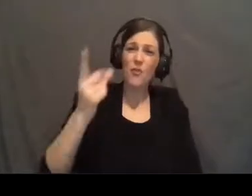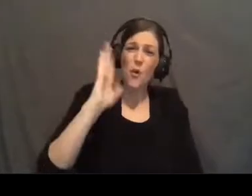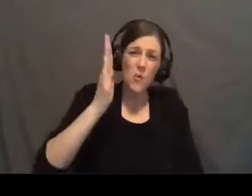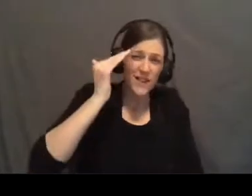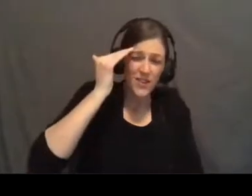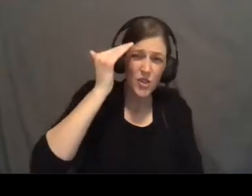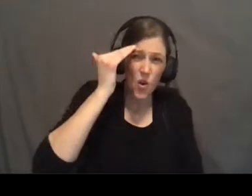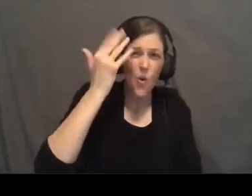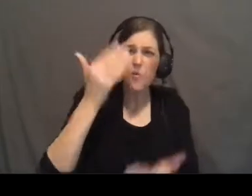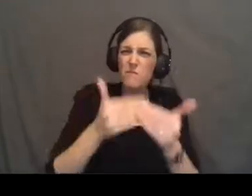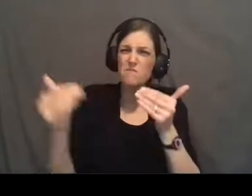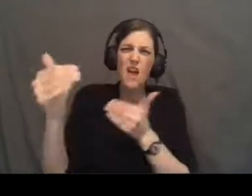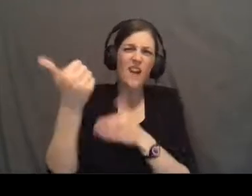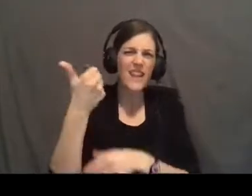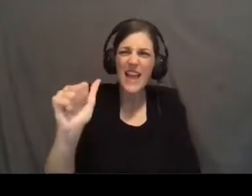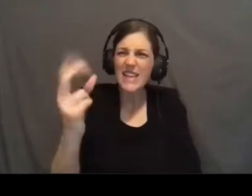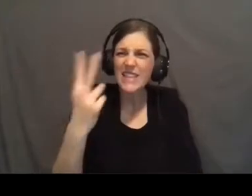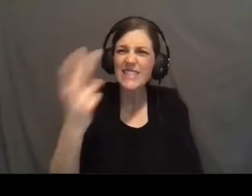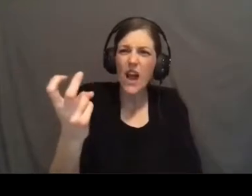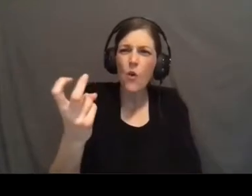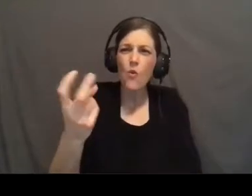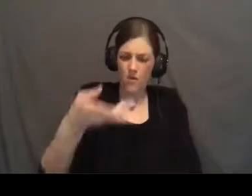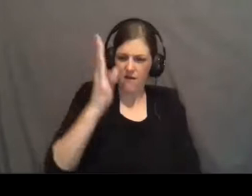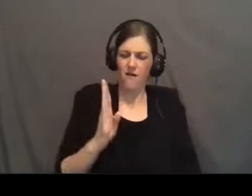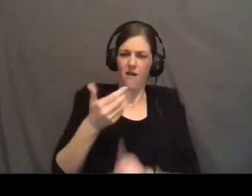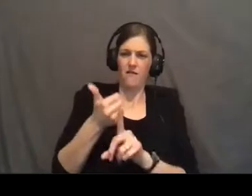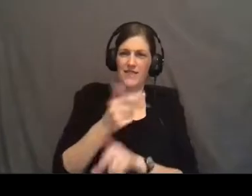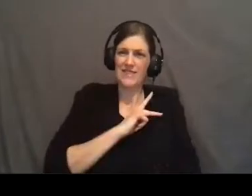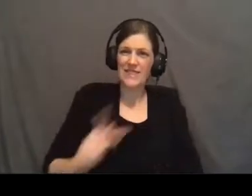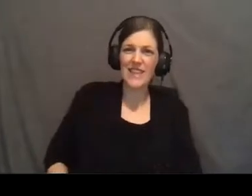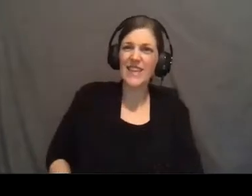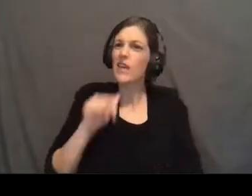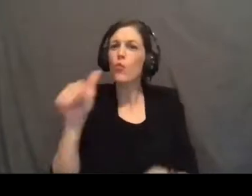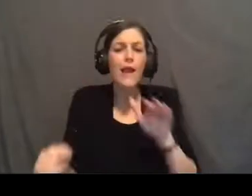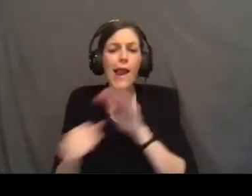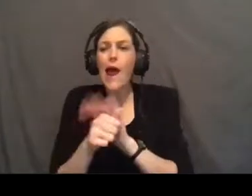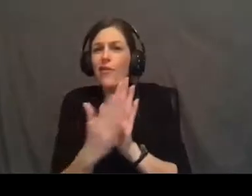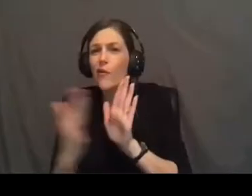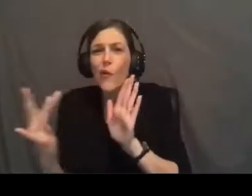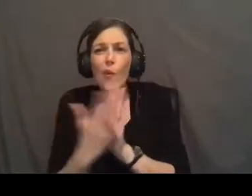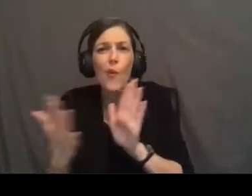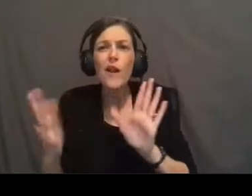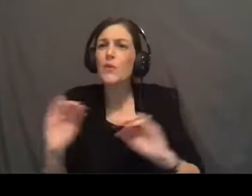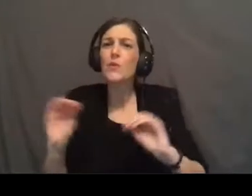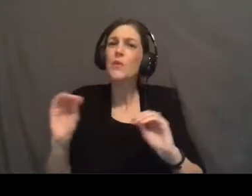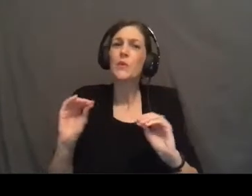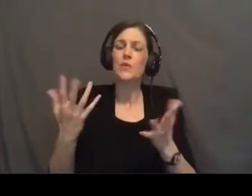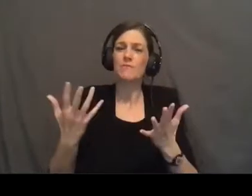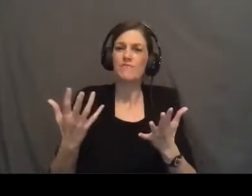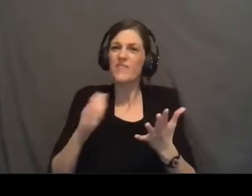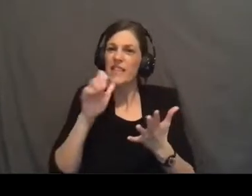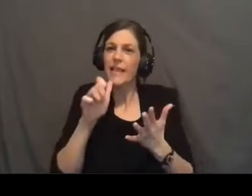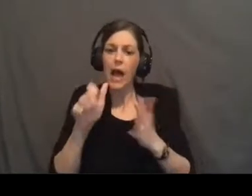a shadow of doubt that God is king. He wouldn't hide His glory no more. He wouldn't reveal. He wouldn't